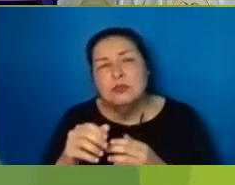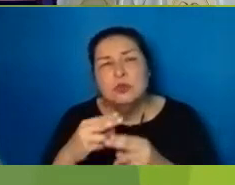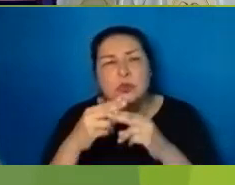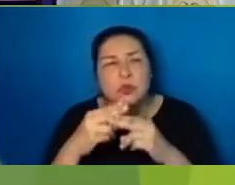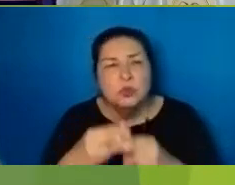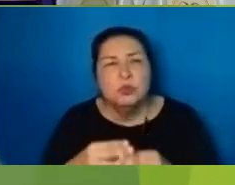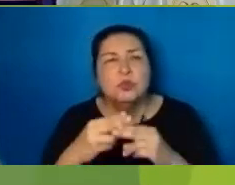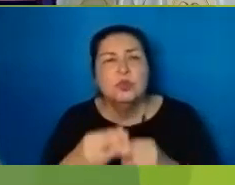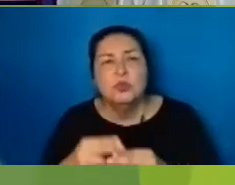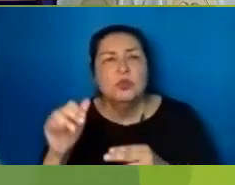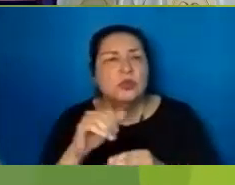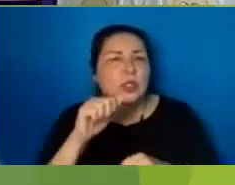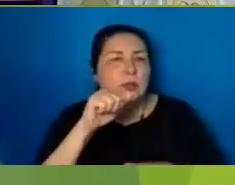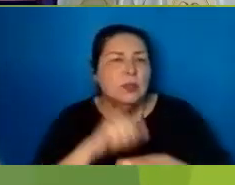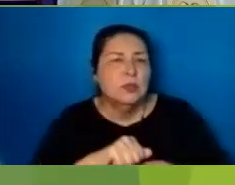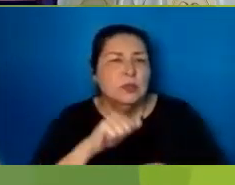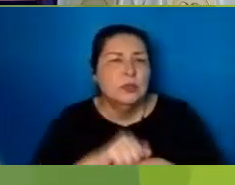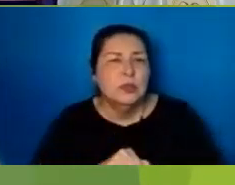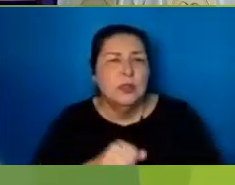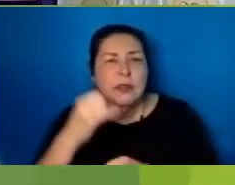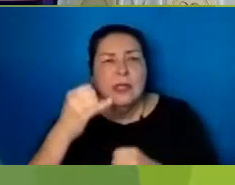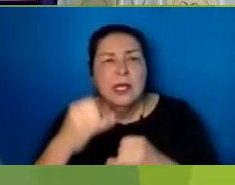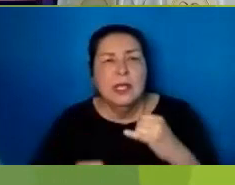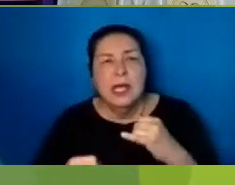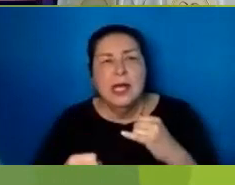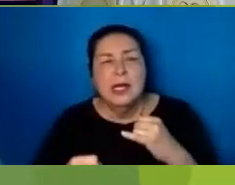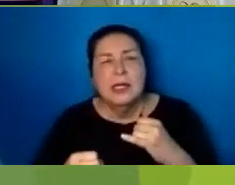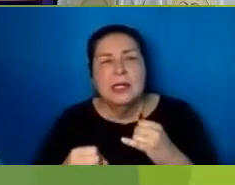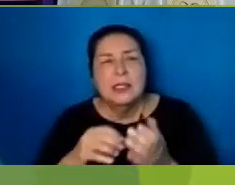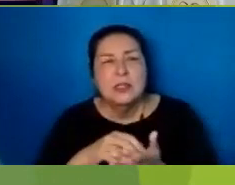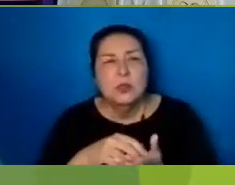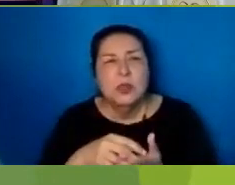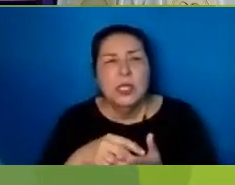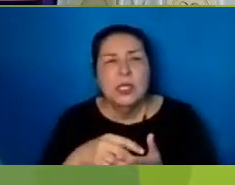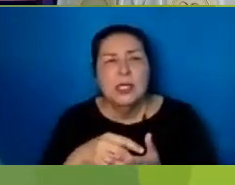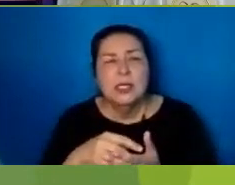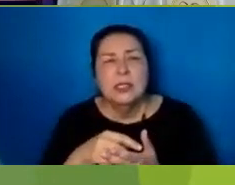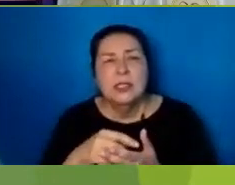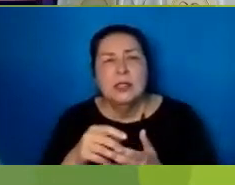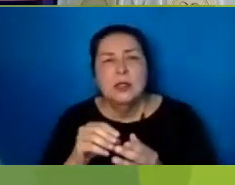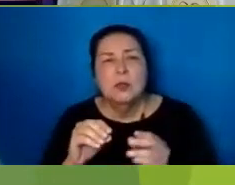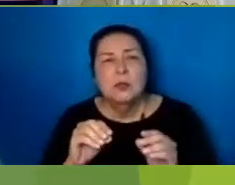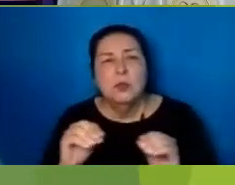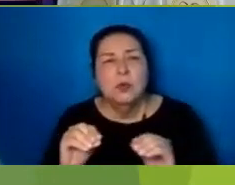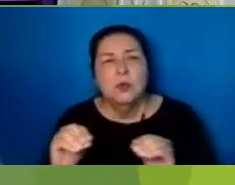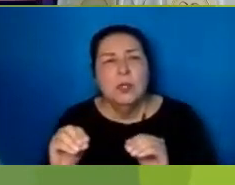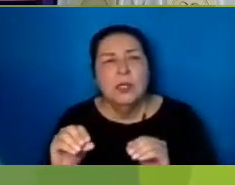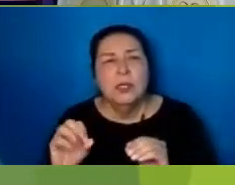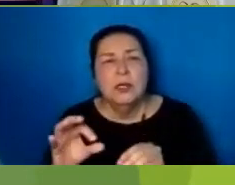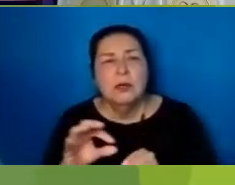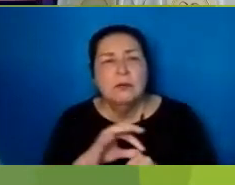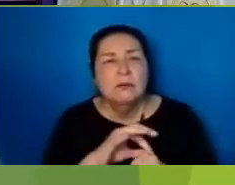The last frail twitch Of flesh and bone